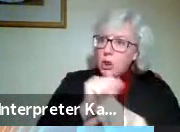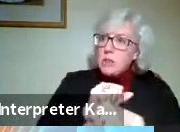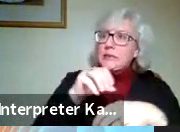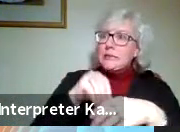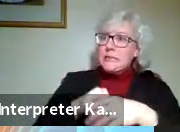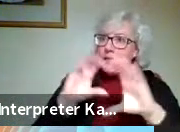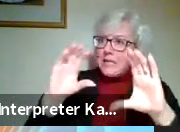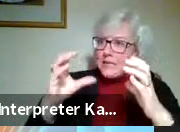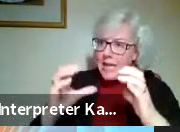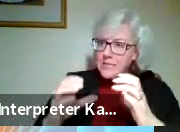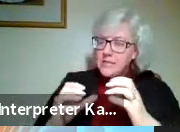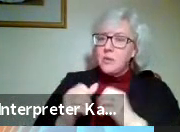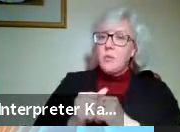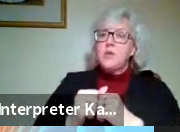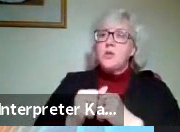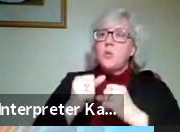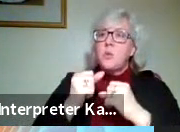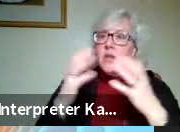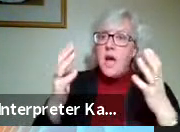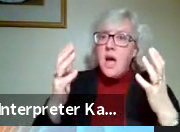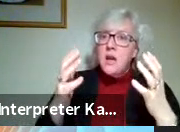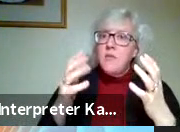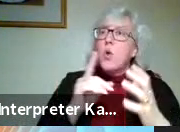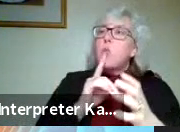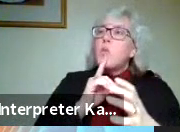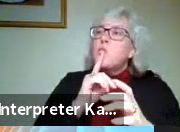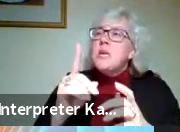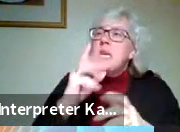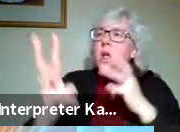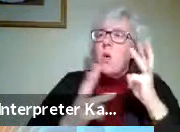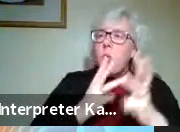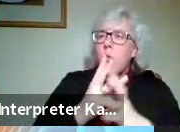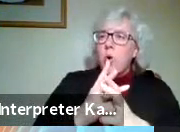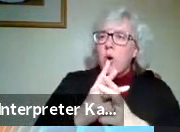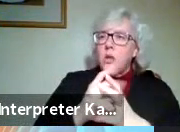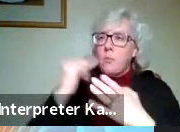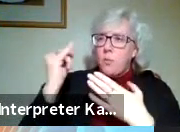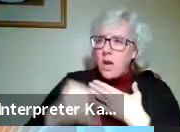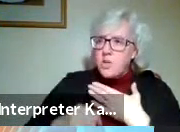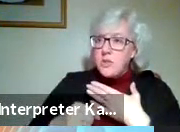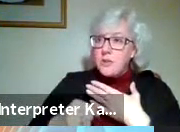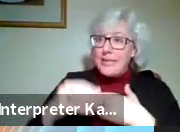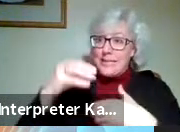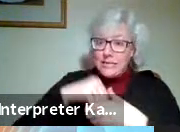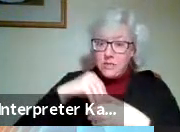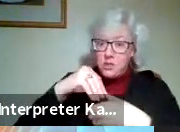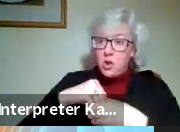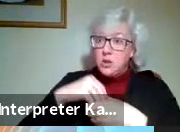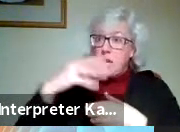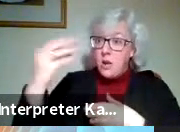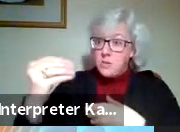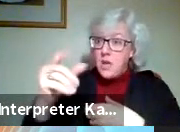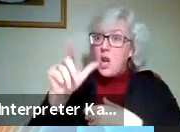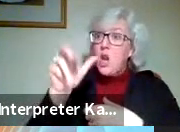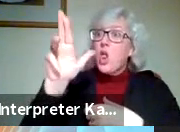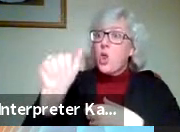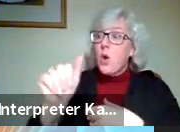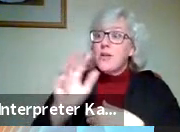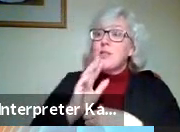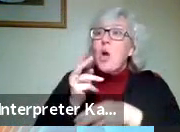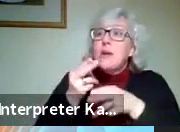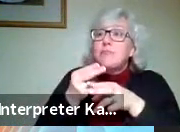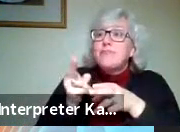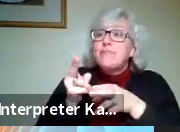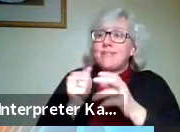courses, we do a lot of real world projects with real clients and they're internal and external. So Laura's going to talk to you very